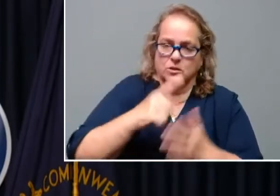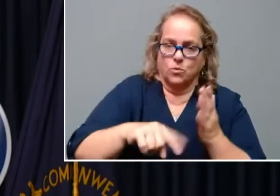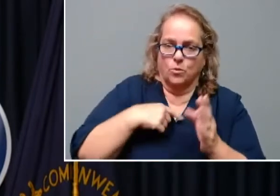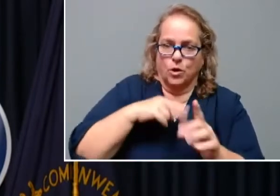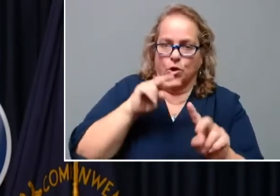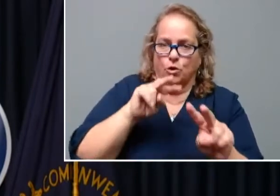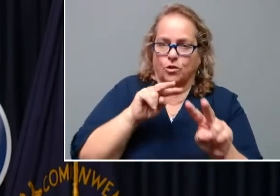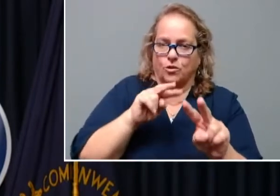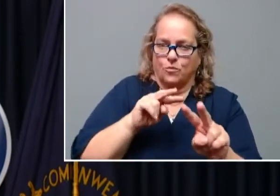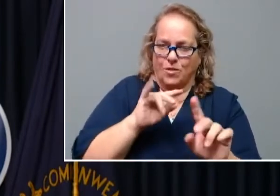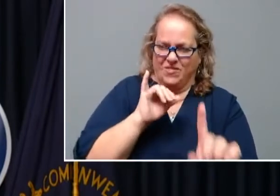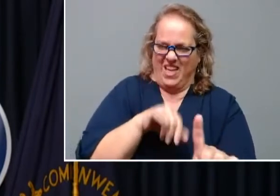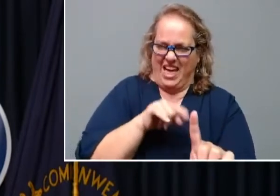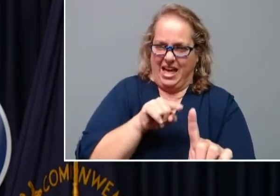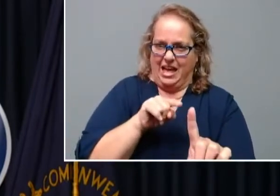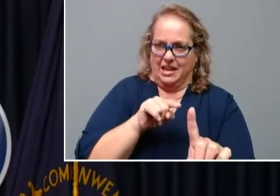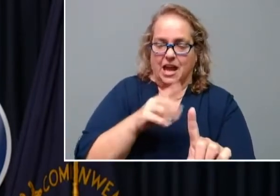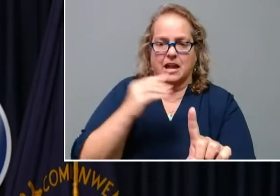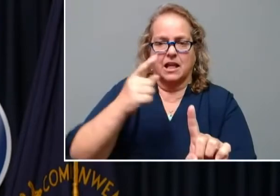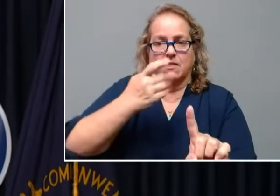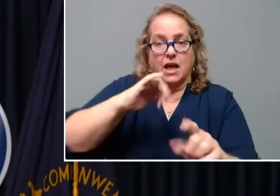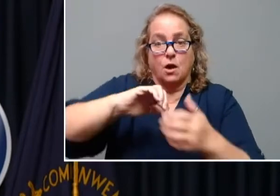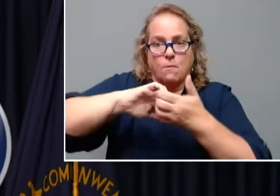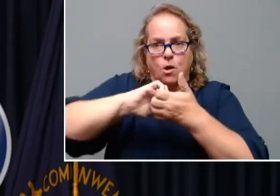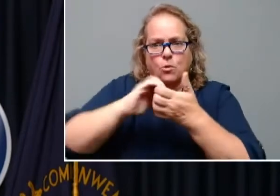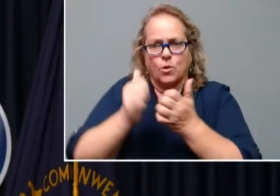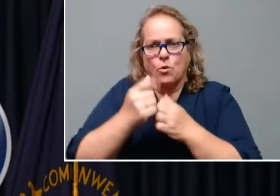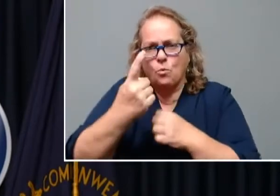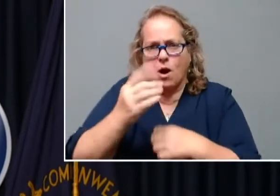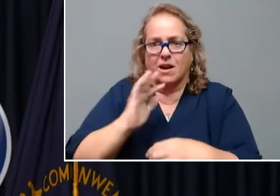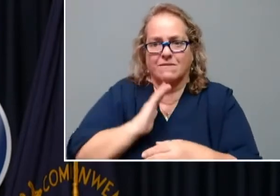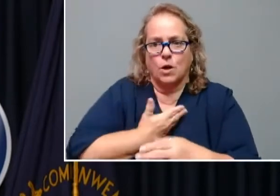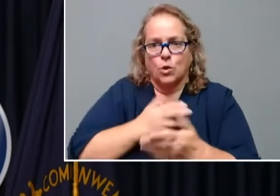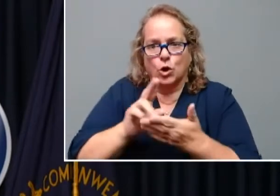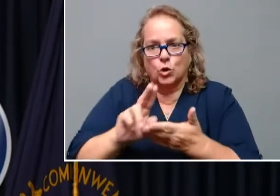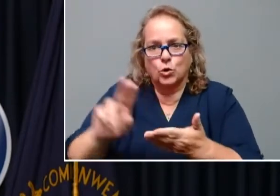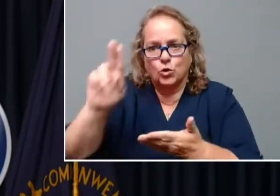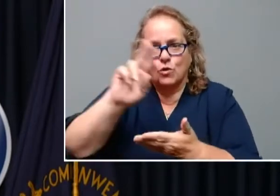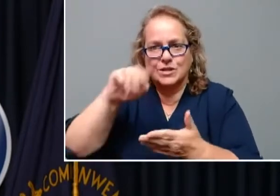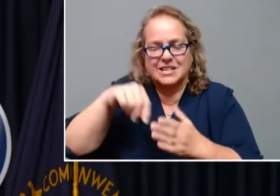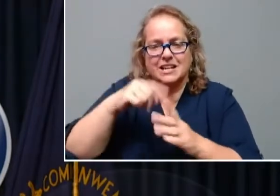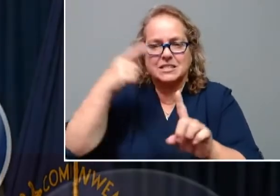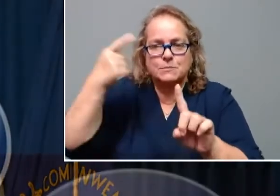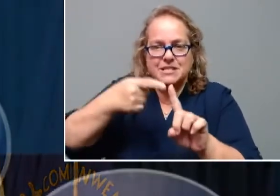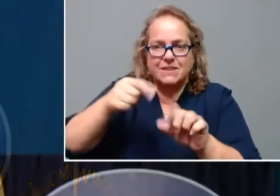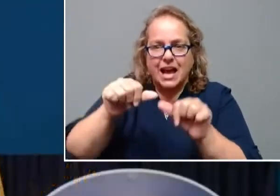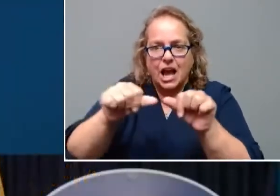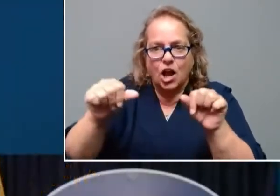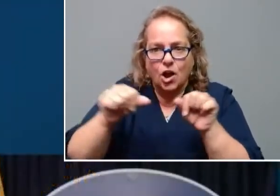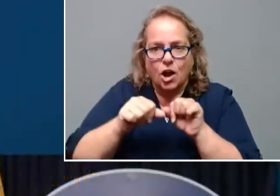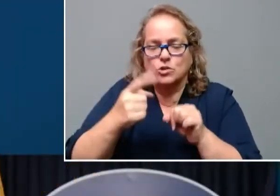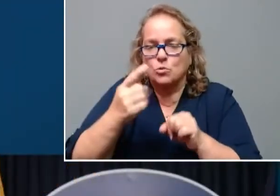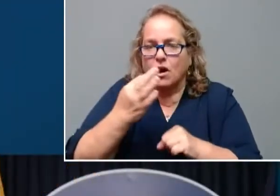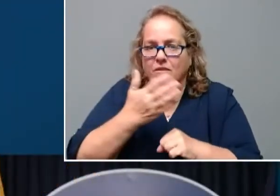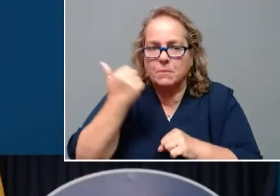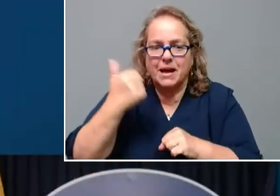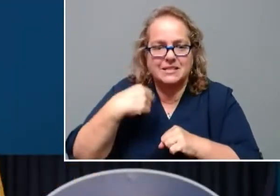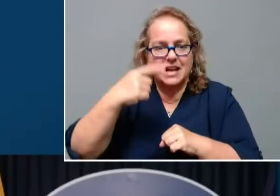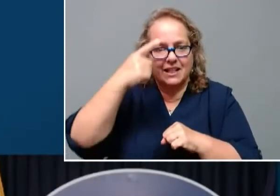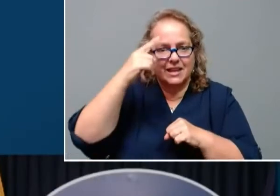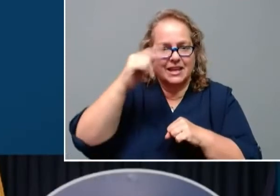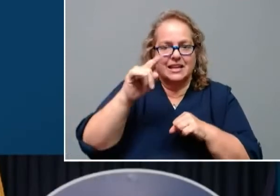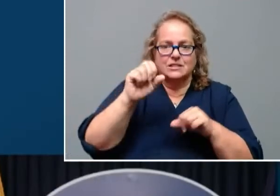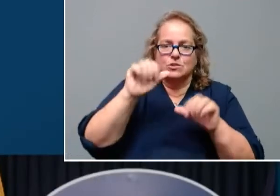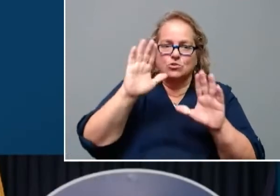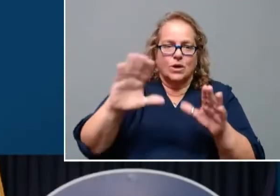with one of our universities in a very specific area that it's one of the best in. I think this is just a great story